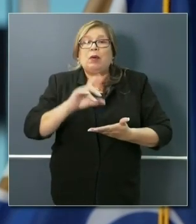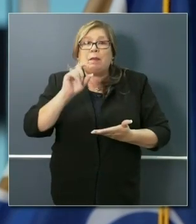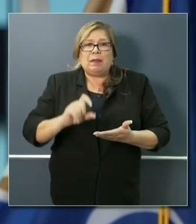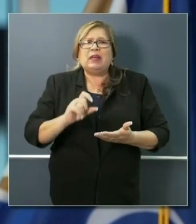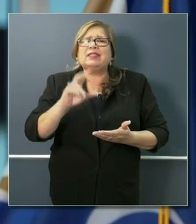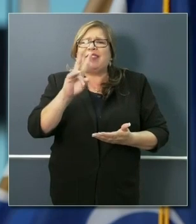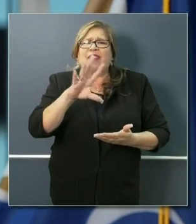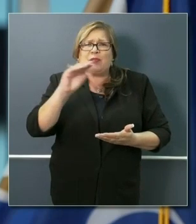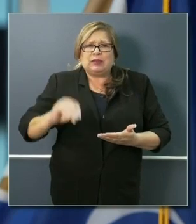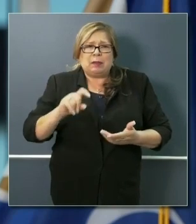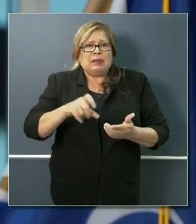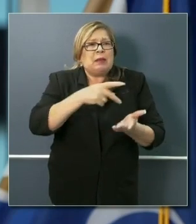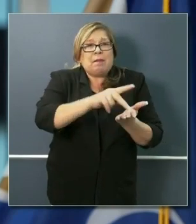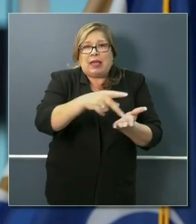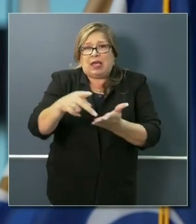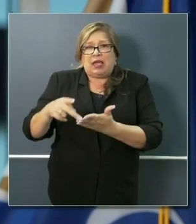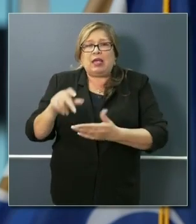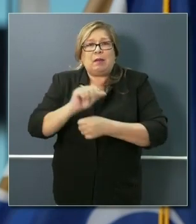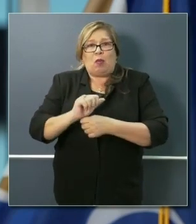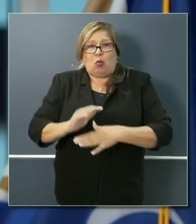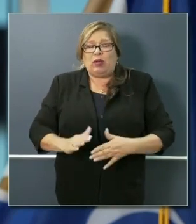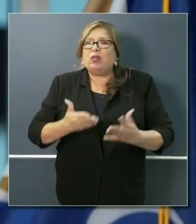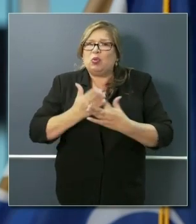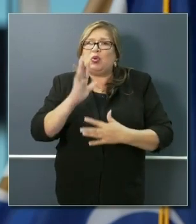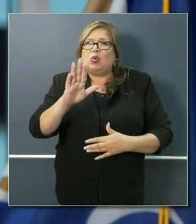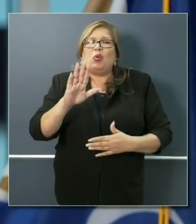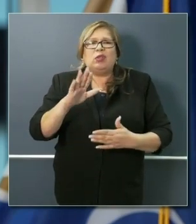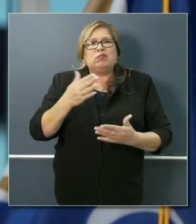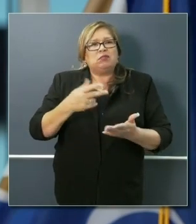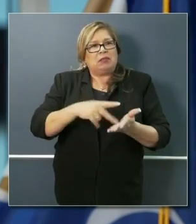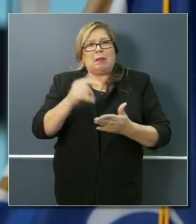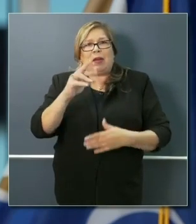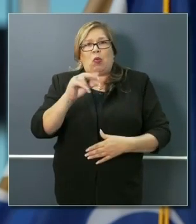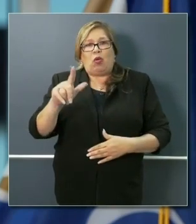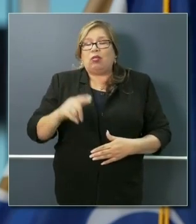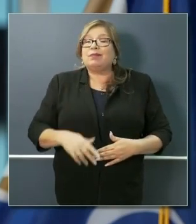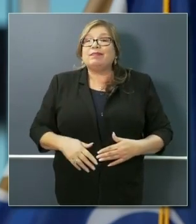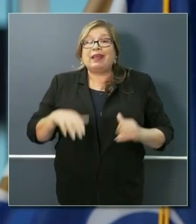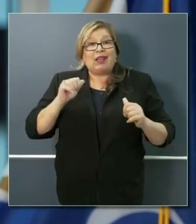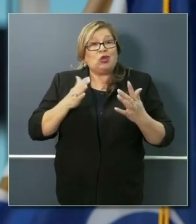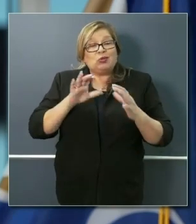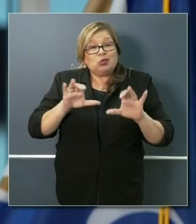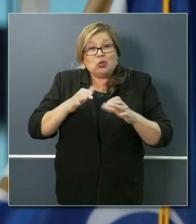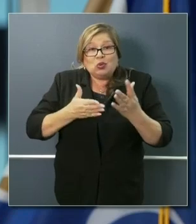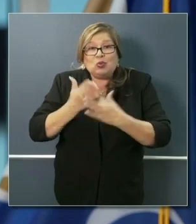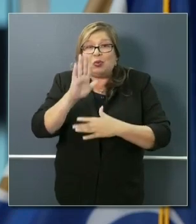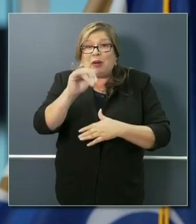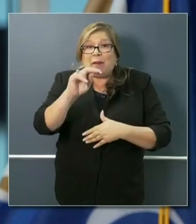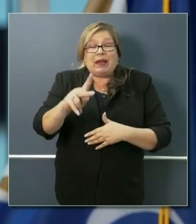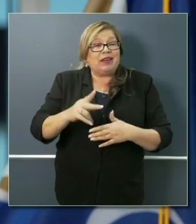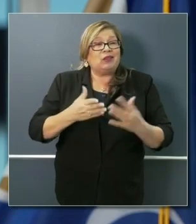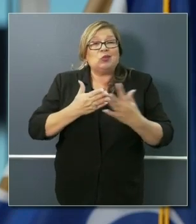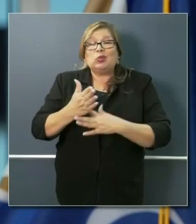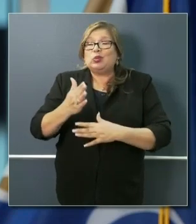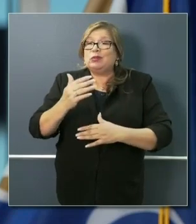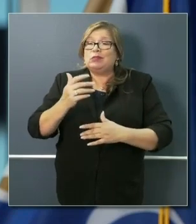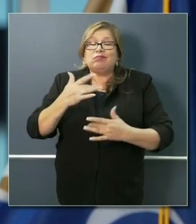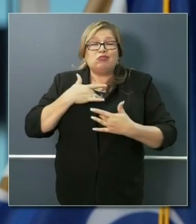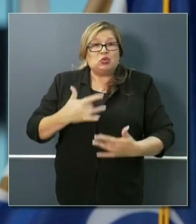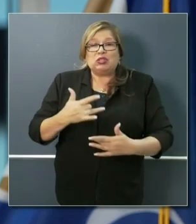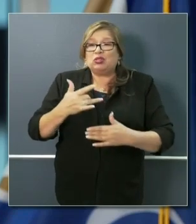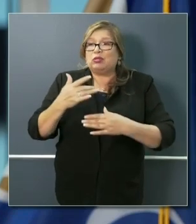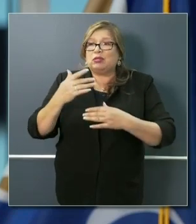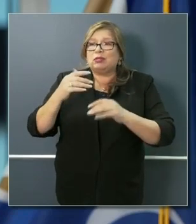employees, to payroll. This can be done through your bank, through traditional institutions, not just through the SBA.